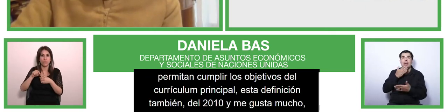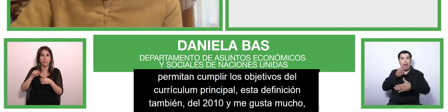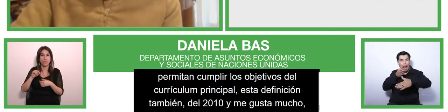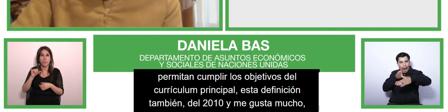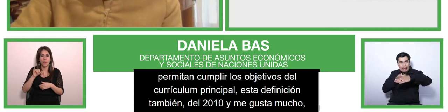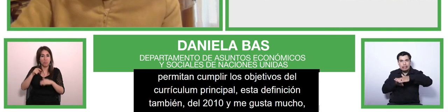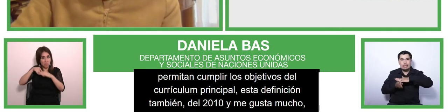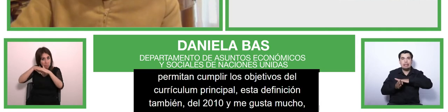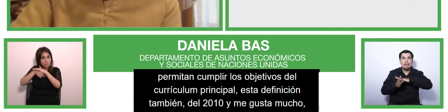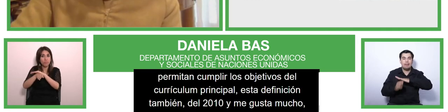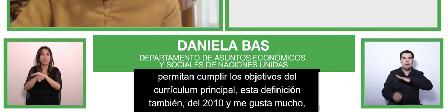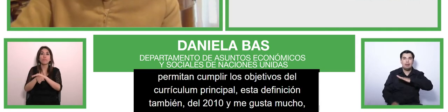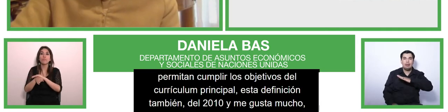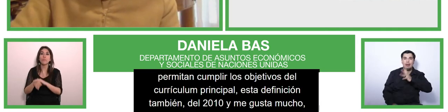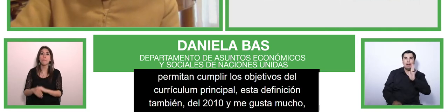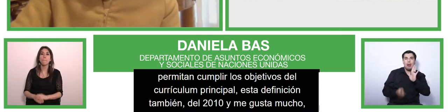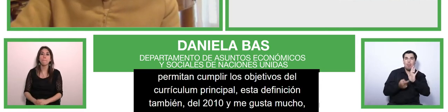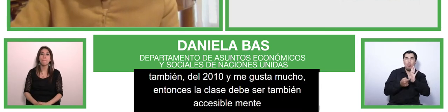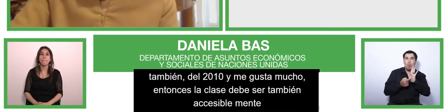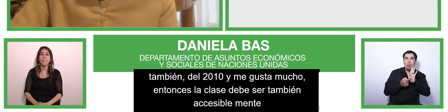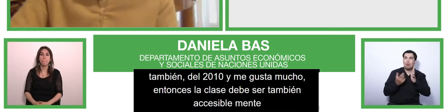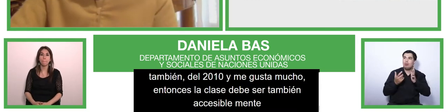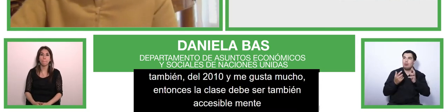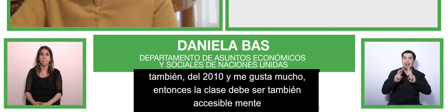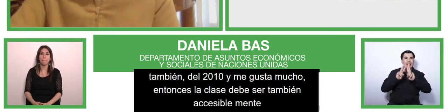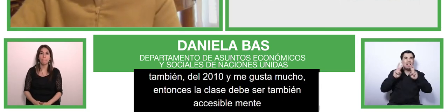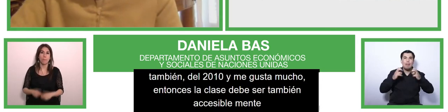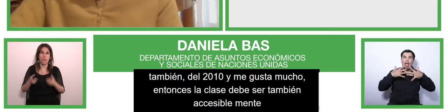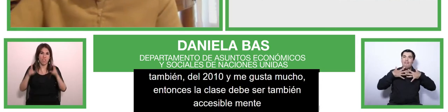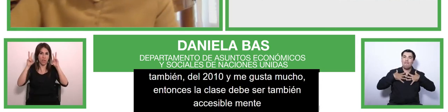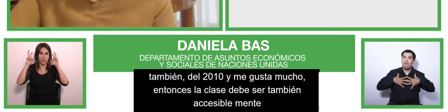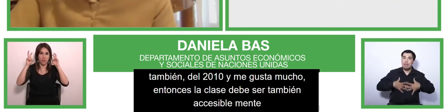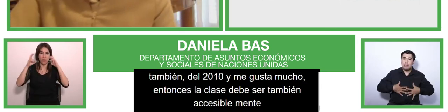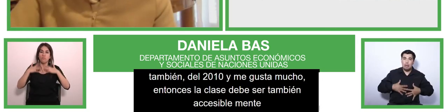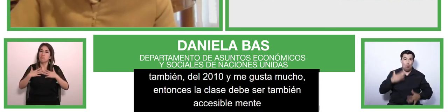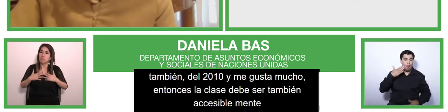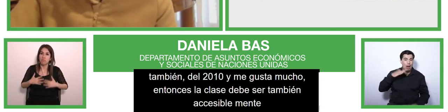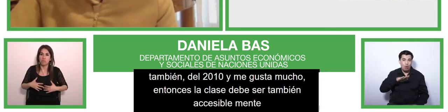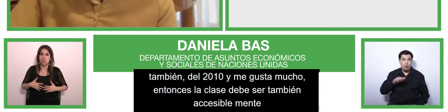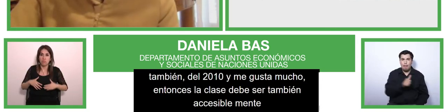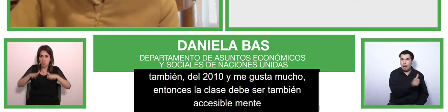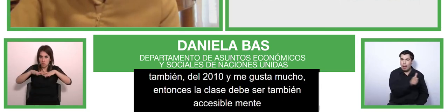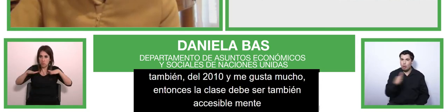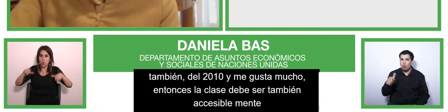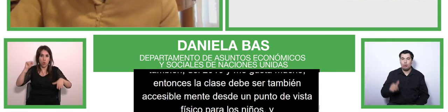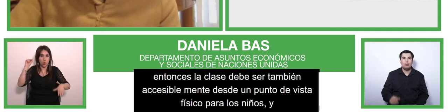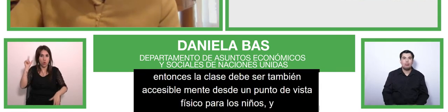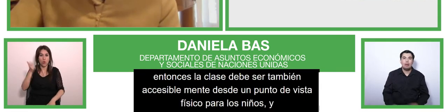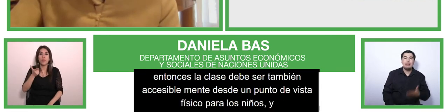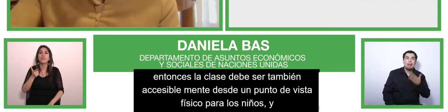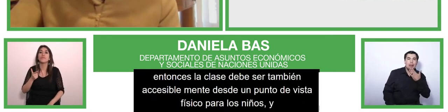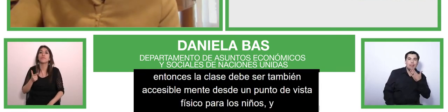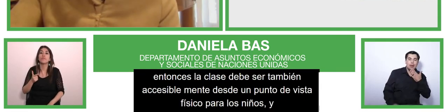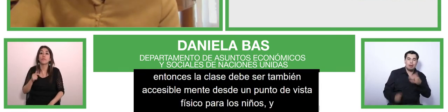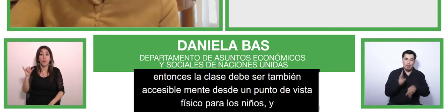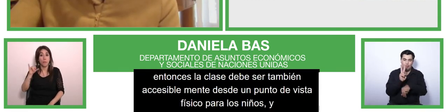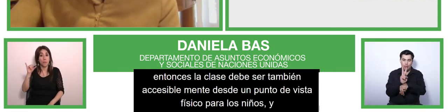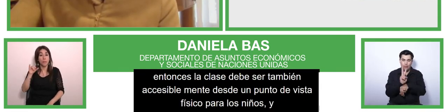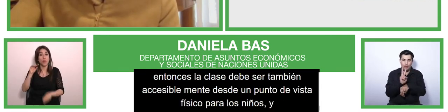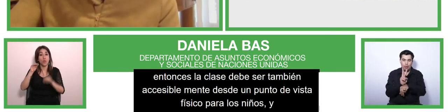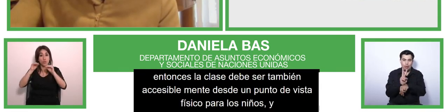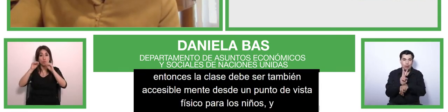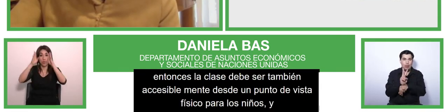parents and teachers with or without physical and sensory disabilities or other kids on